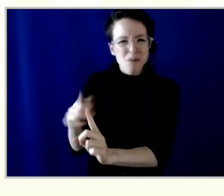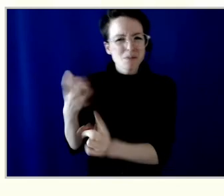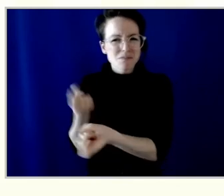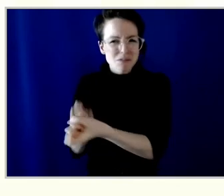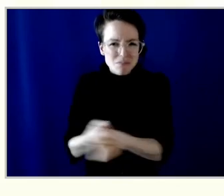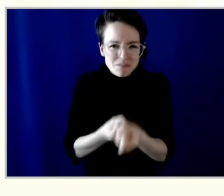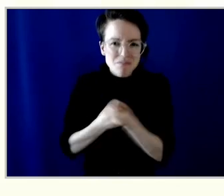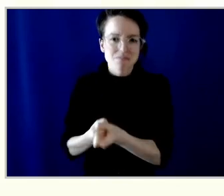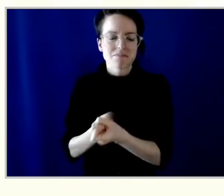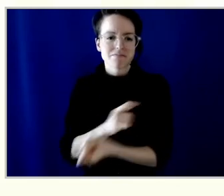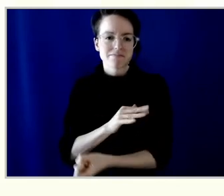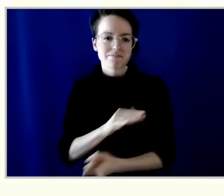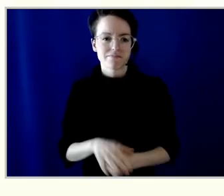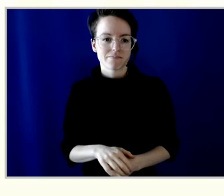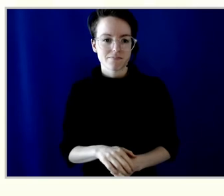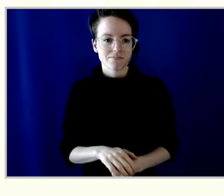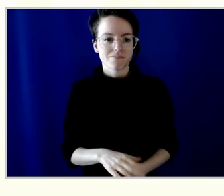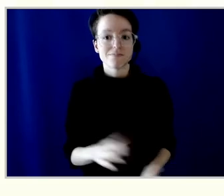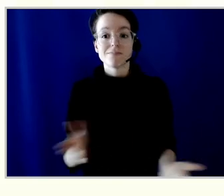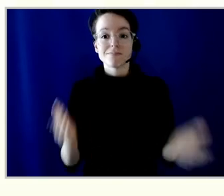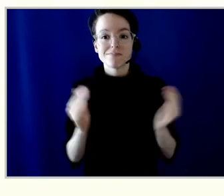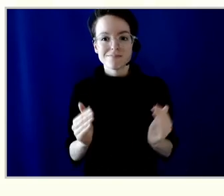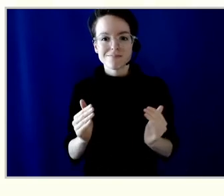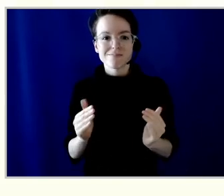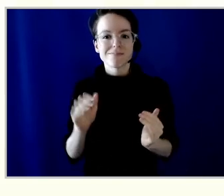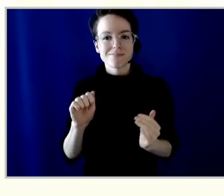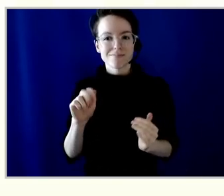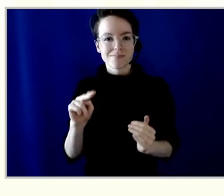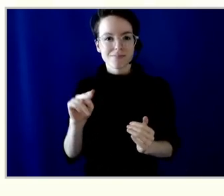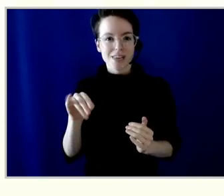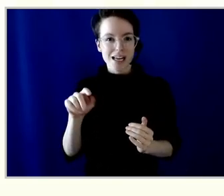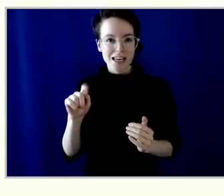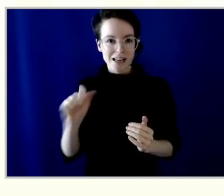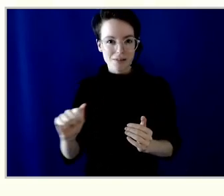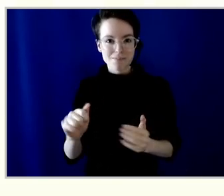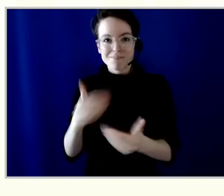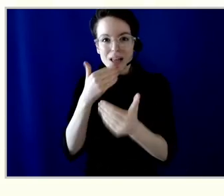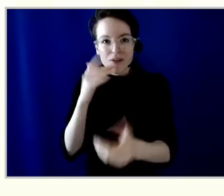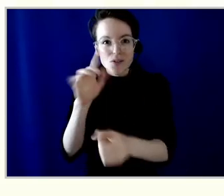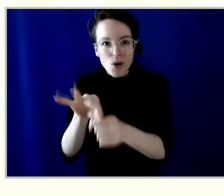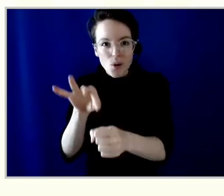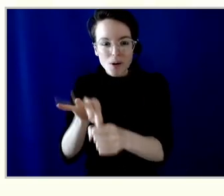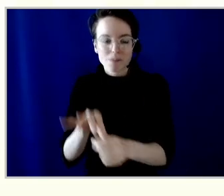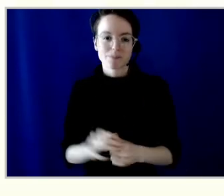Thank you for voting. Waiting for the results to show up on the monitor.